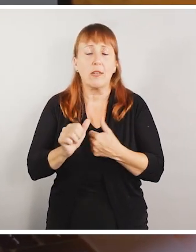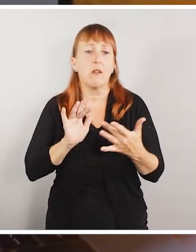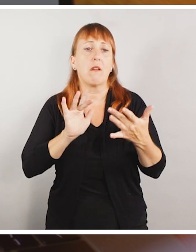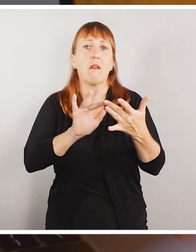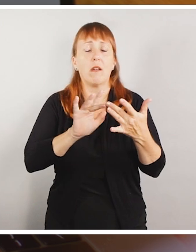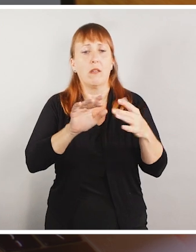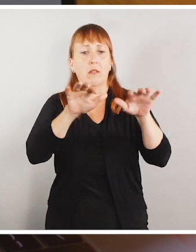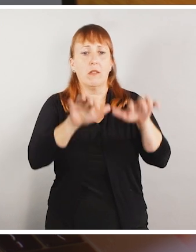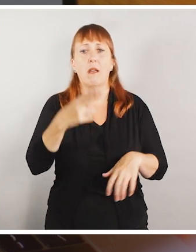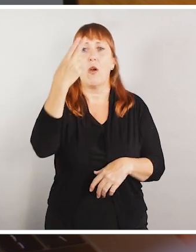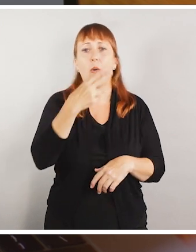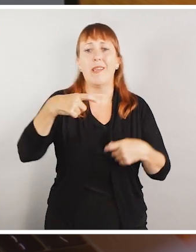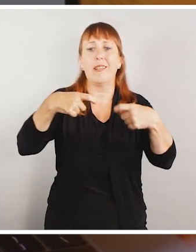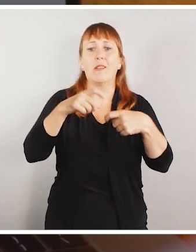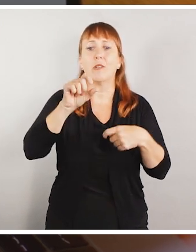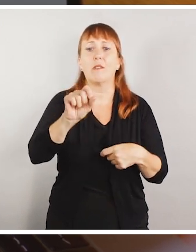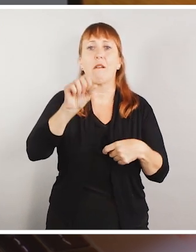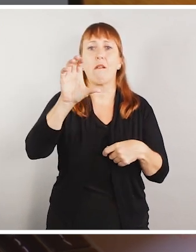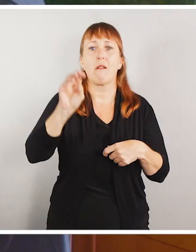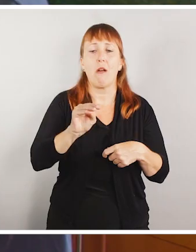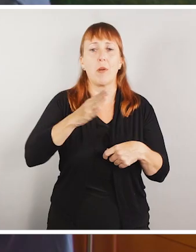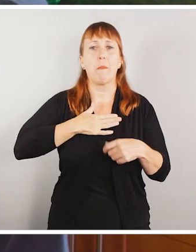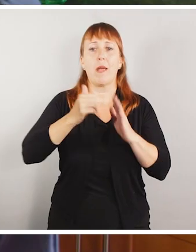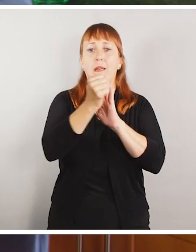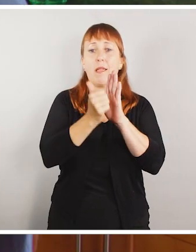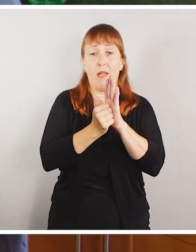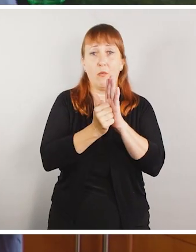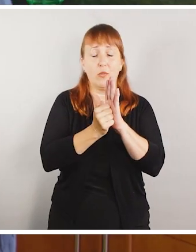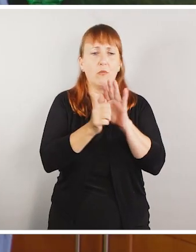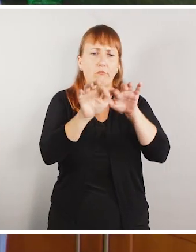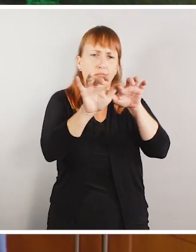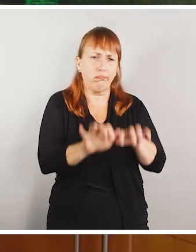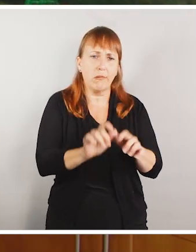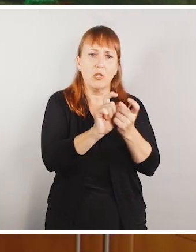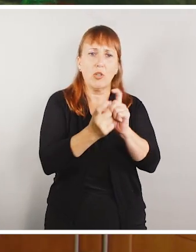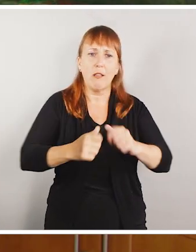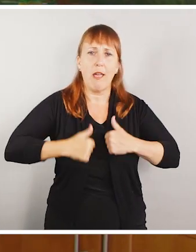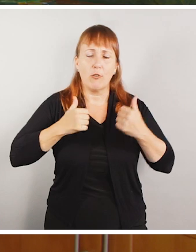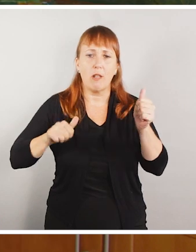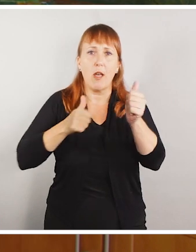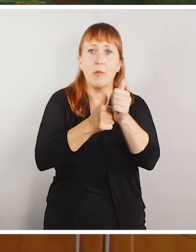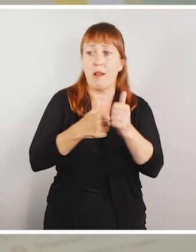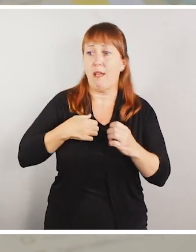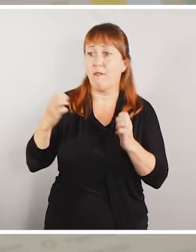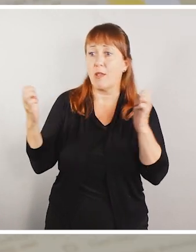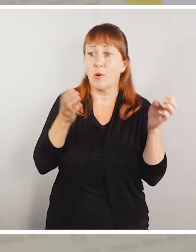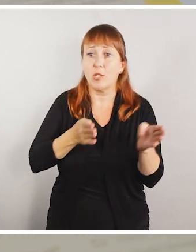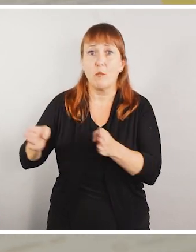at hawaiinelectric.com slash myaccount. Make sure you have an emergency plan and survival kit.